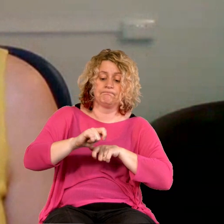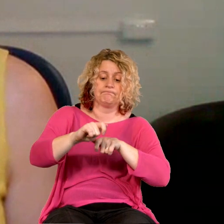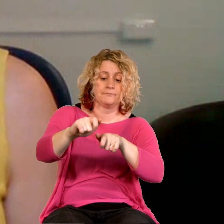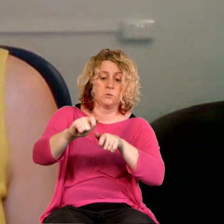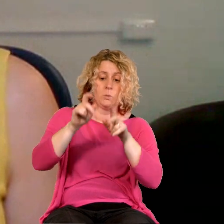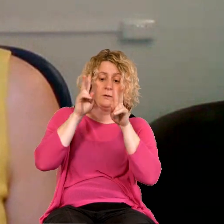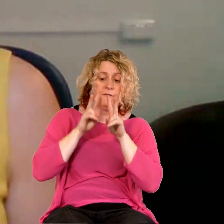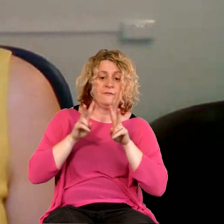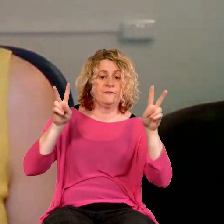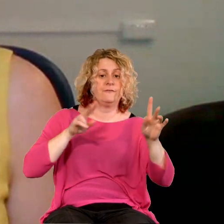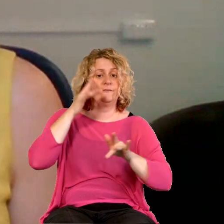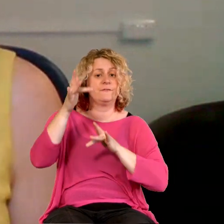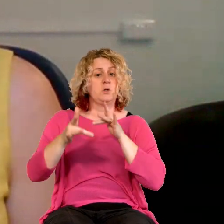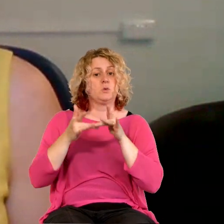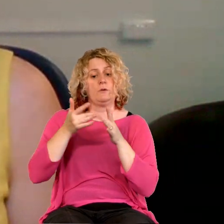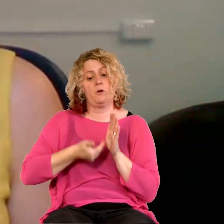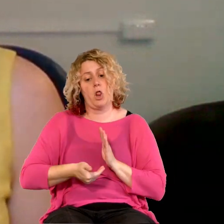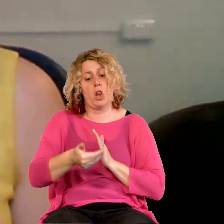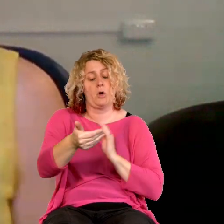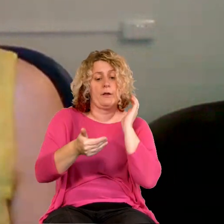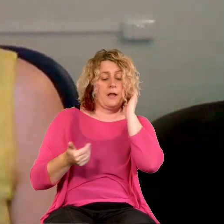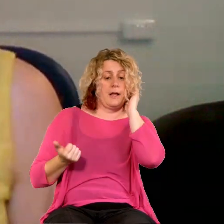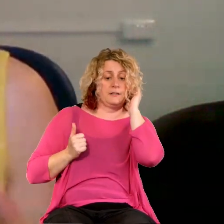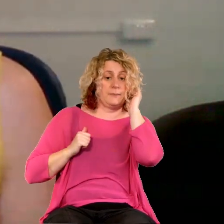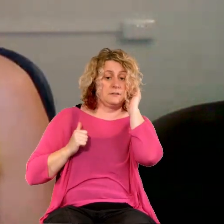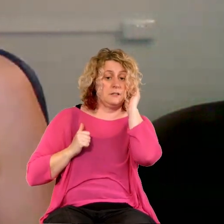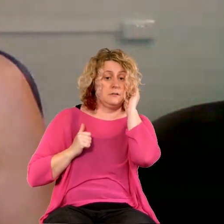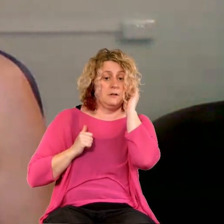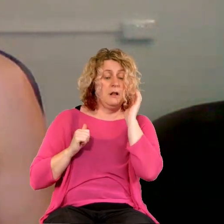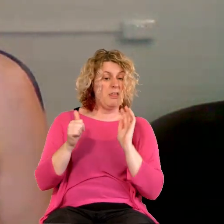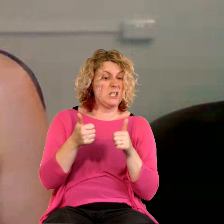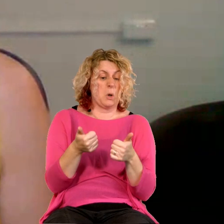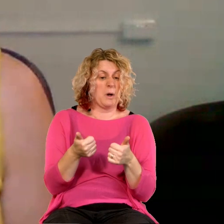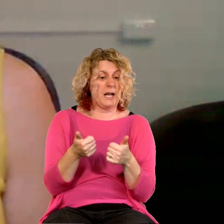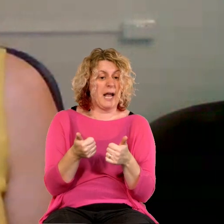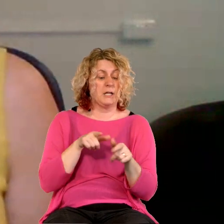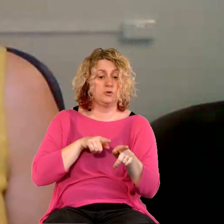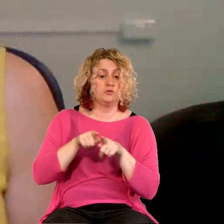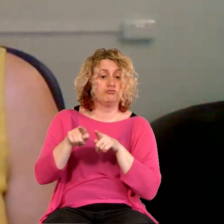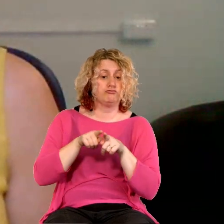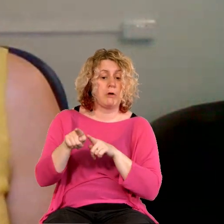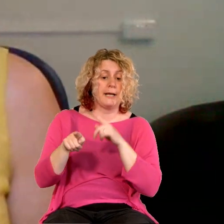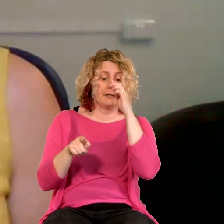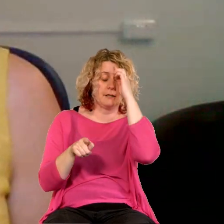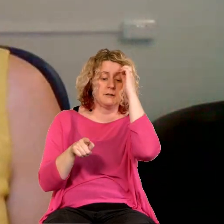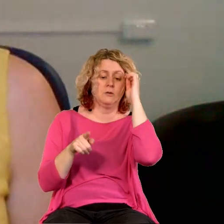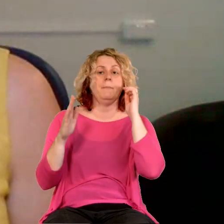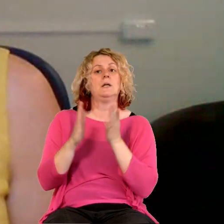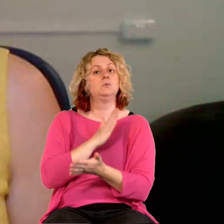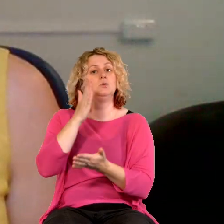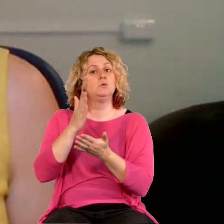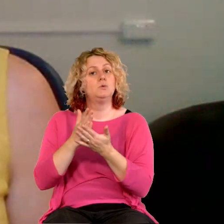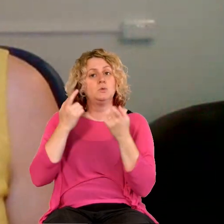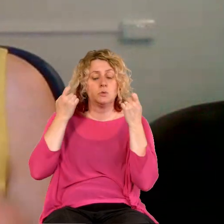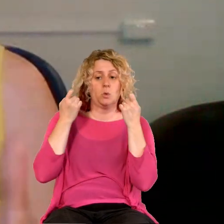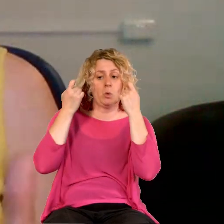encounters for much longer than we might otherwise. That's okay. Trying to understand very much how